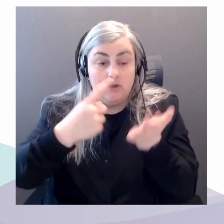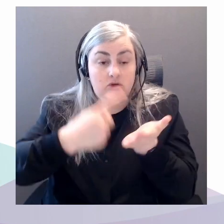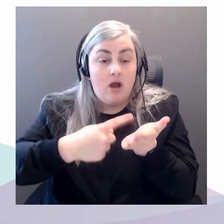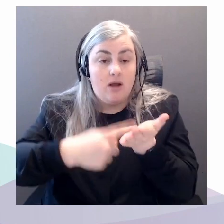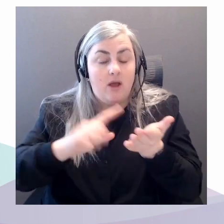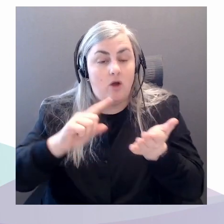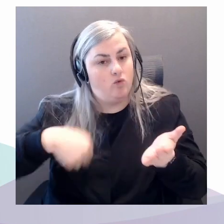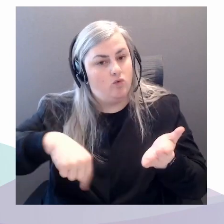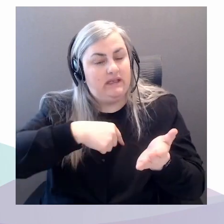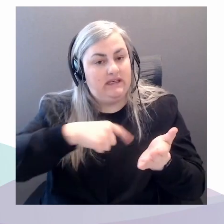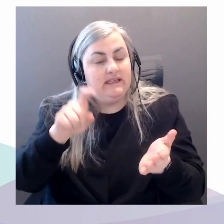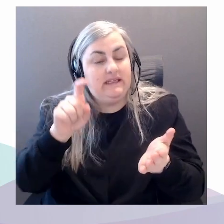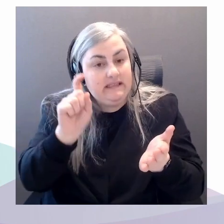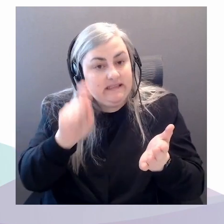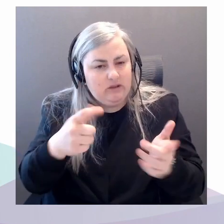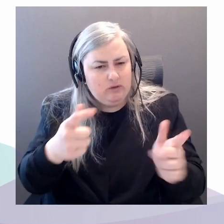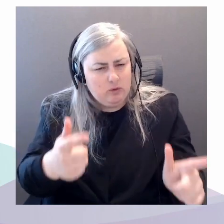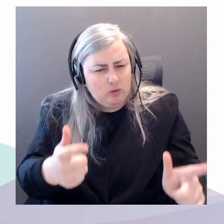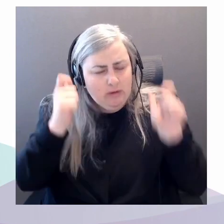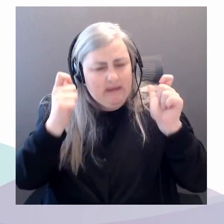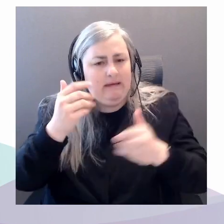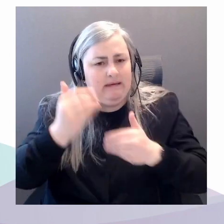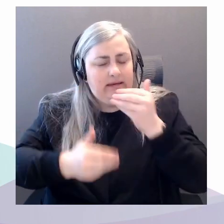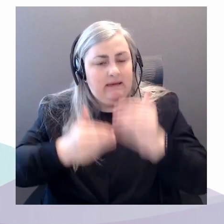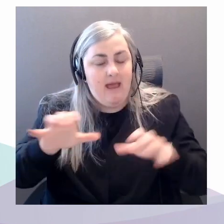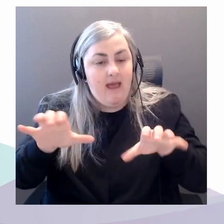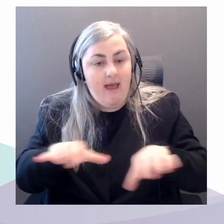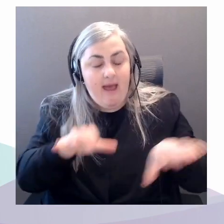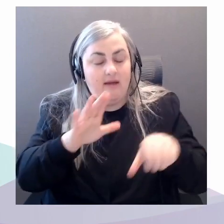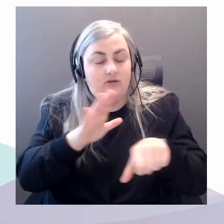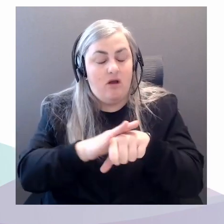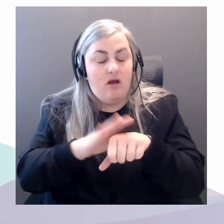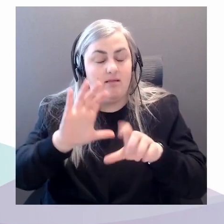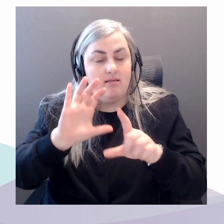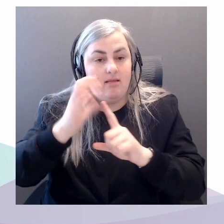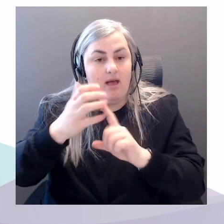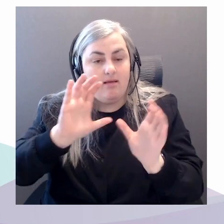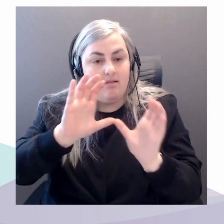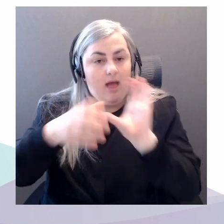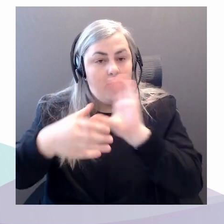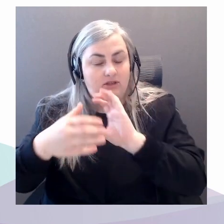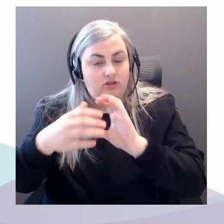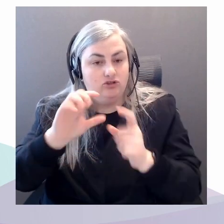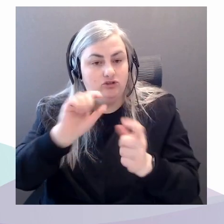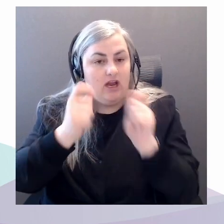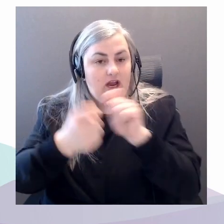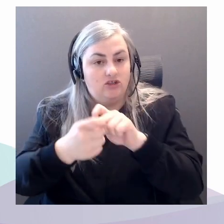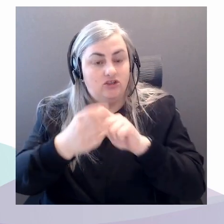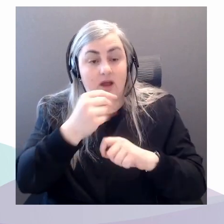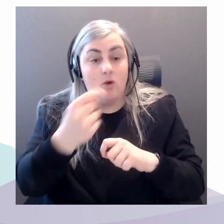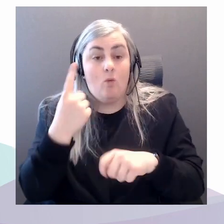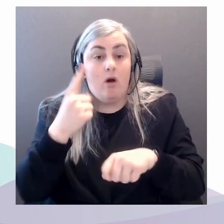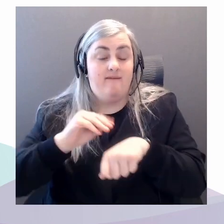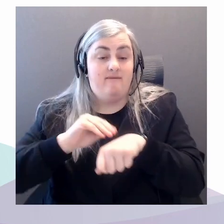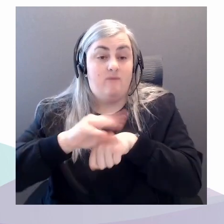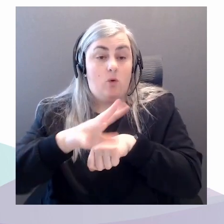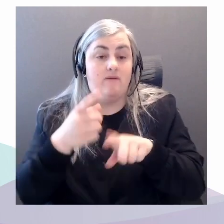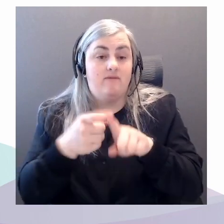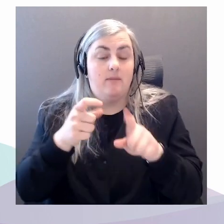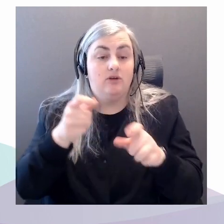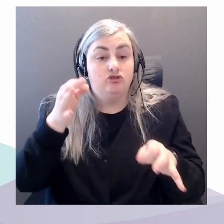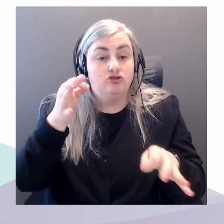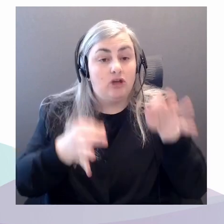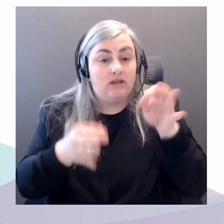transition happen, one that's informed by justice and new forms of collectivity, that's truly